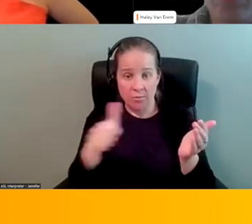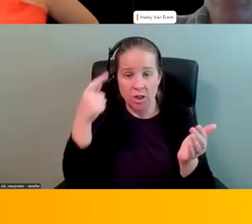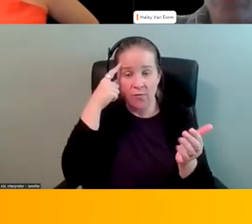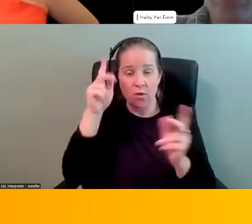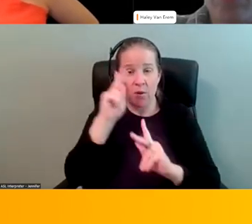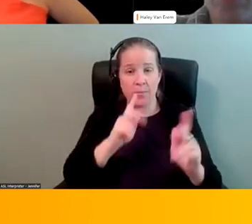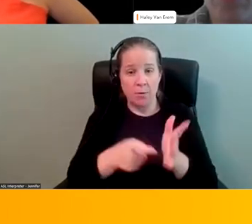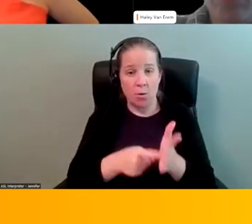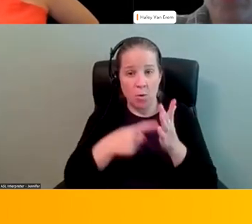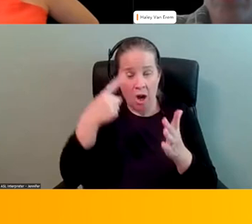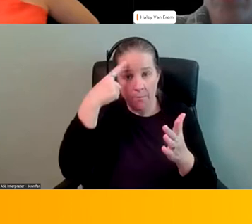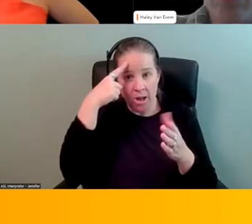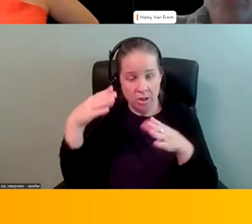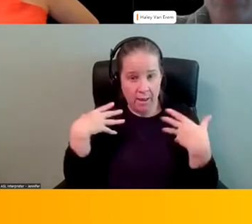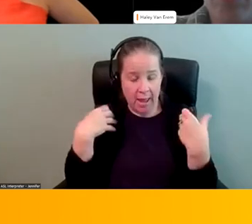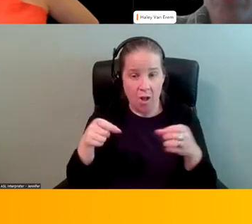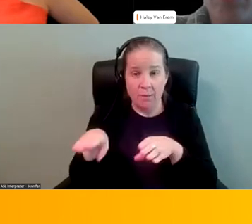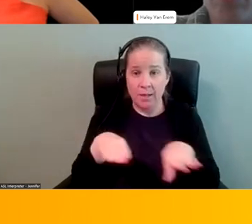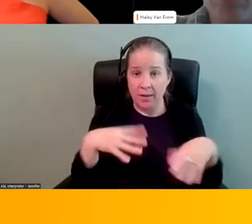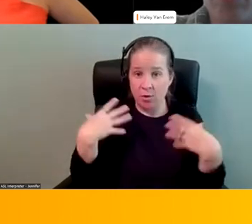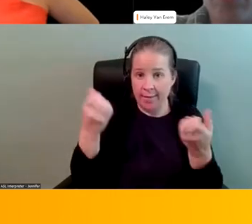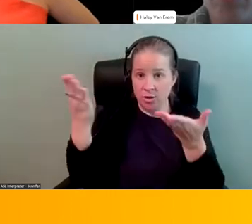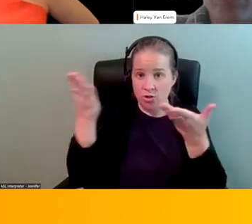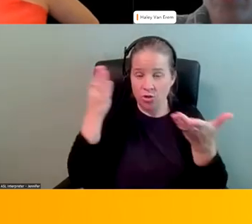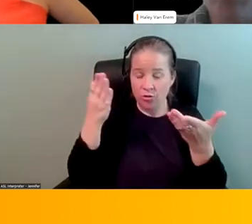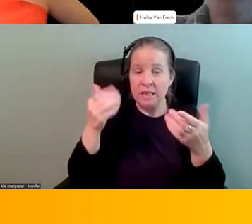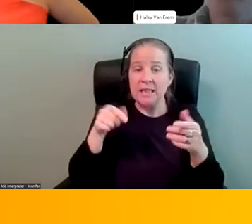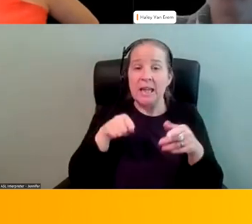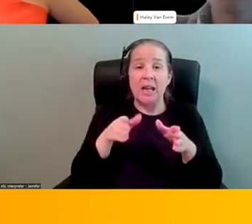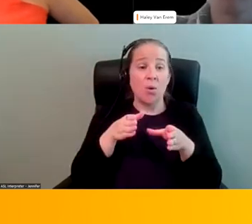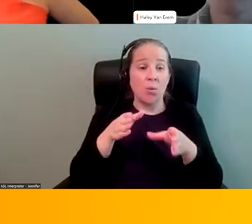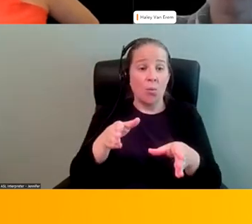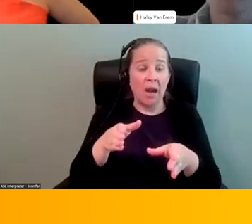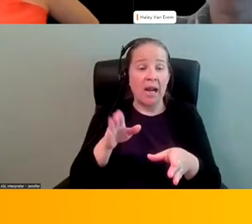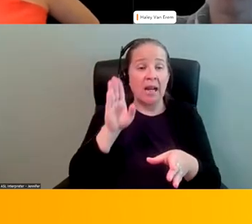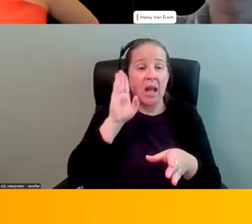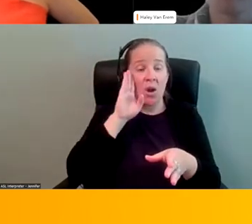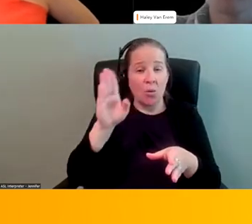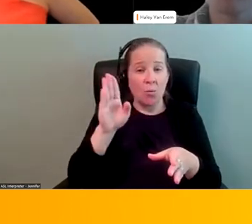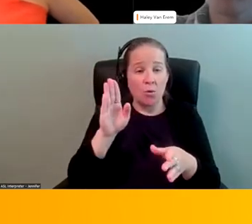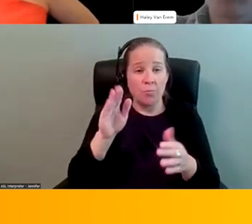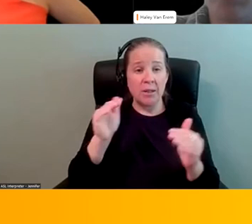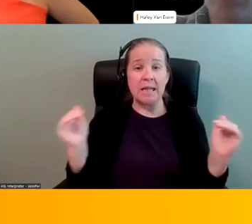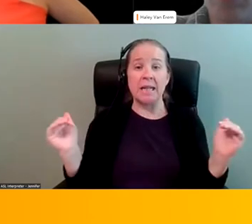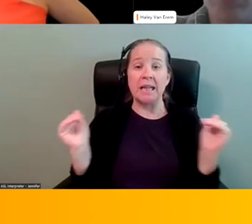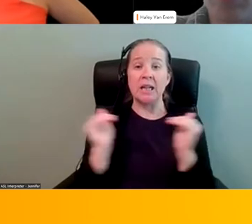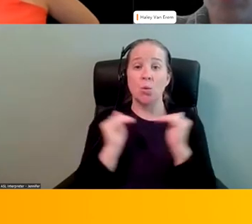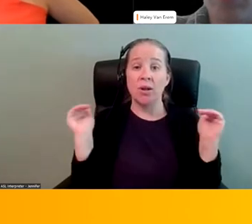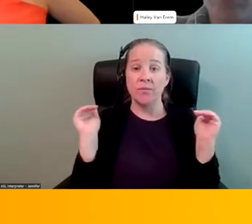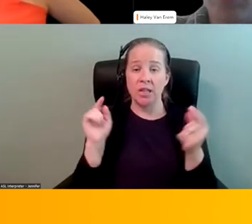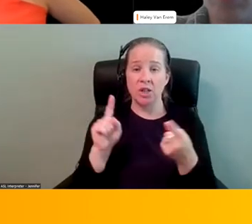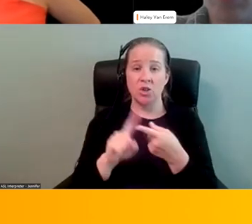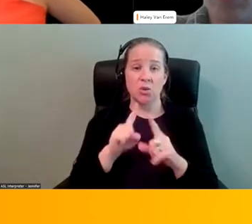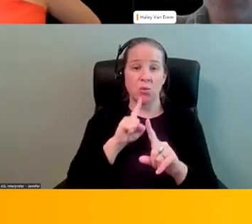mental health or behavioral health services in a manner that is substantially equivalent. Equivalent to the